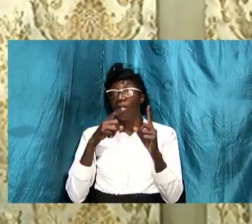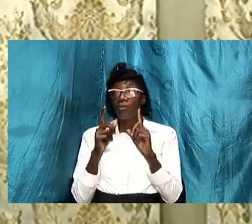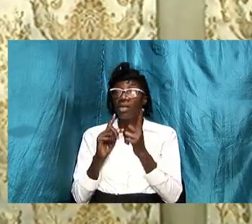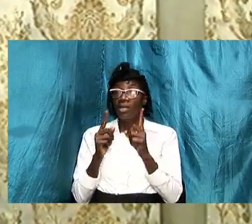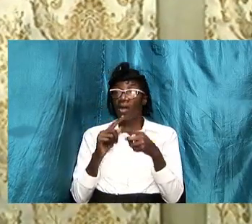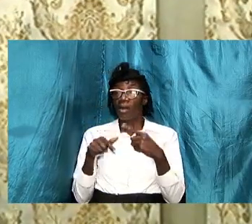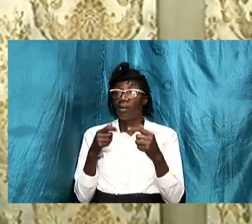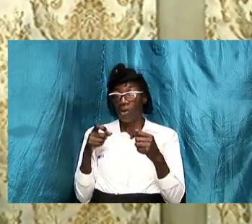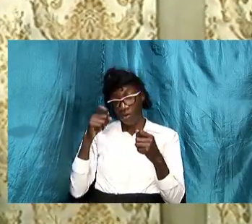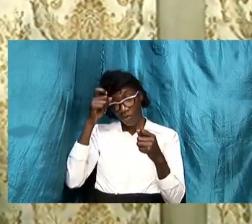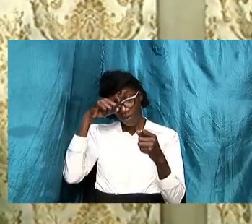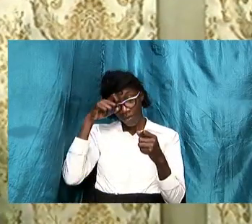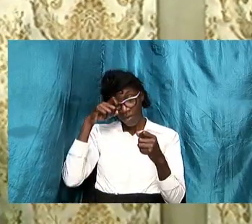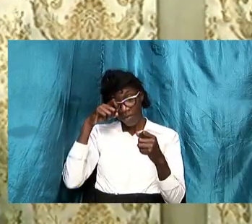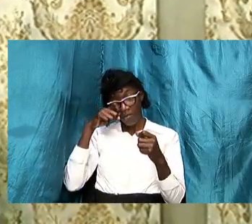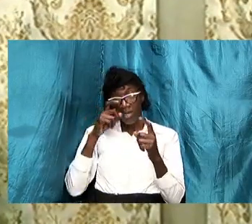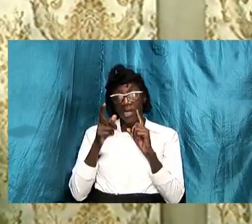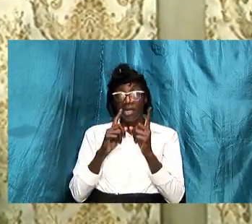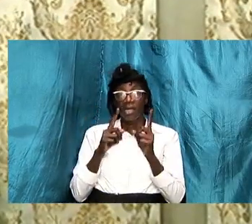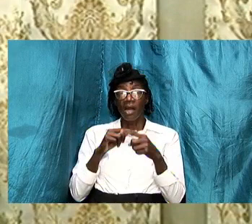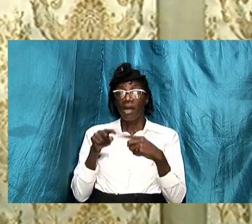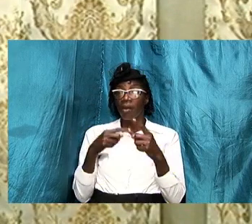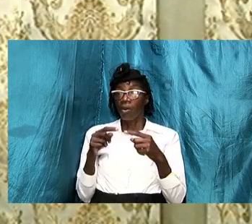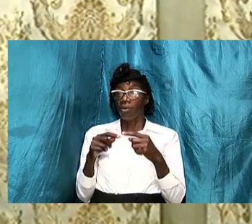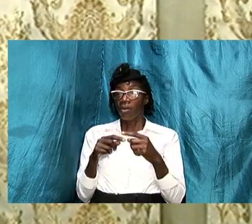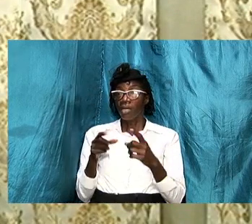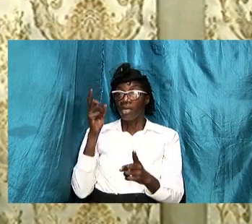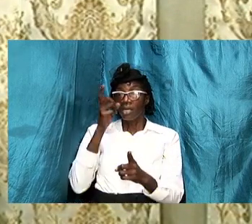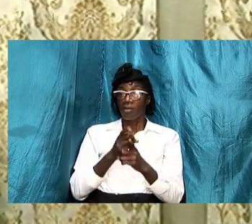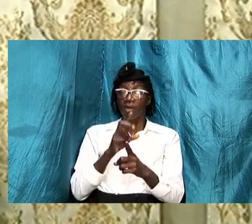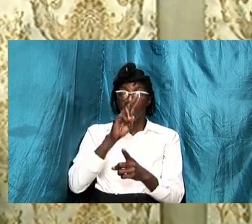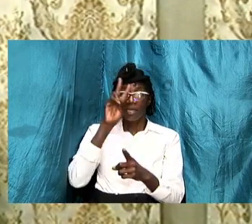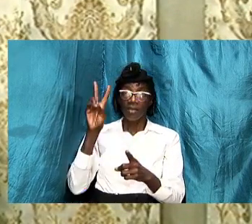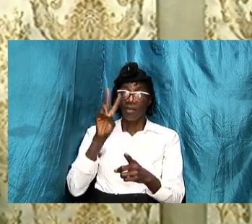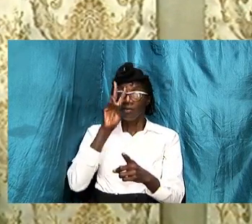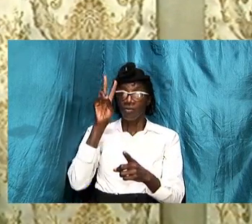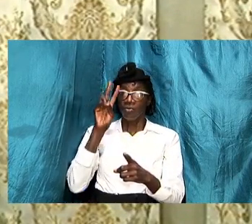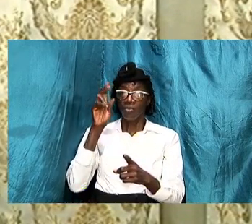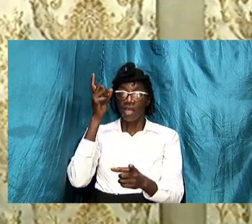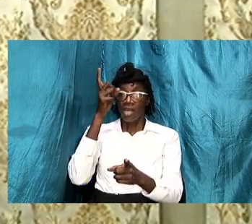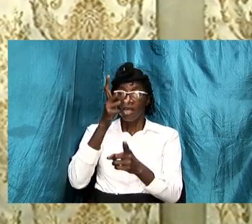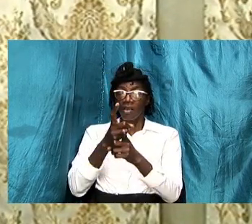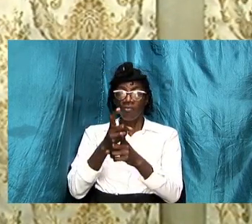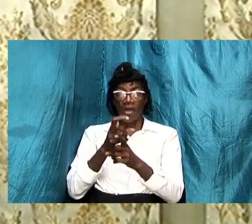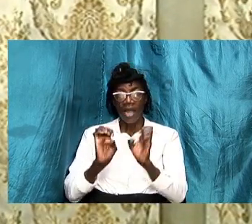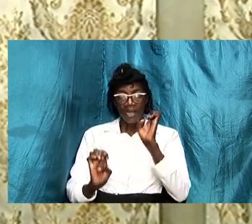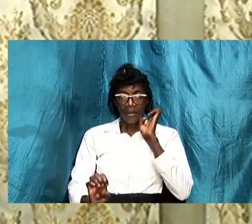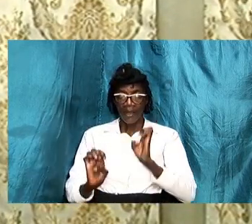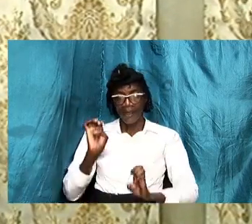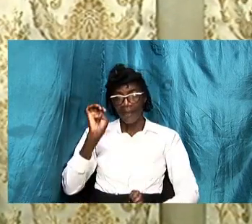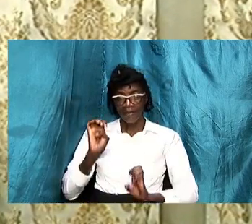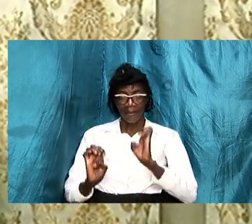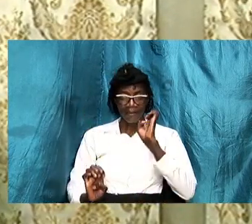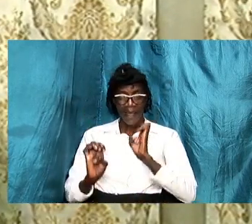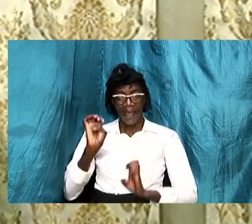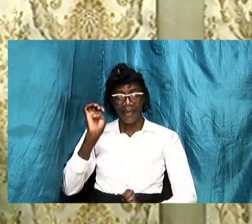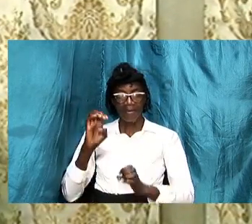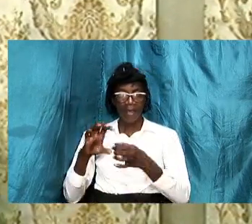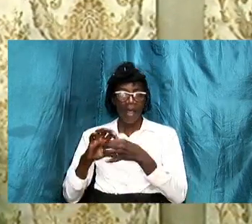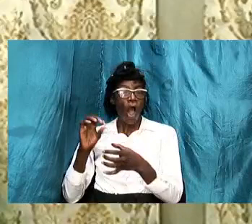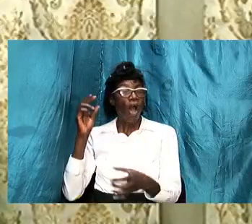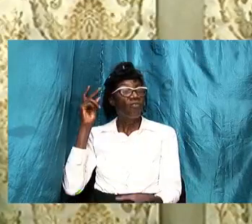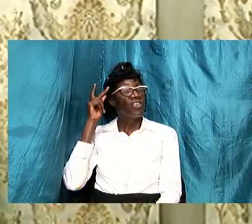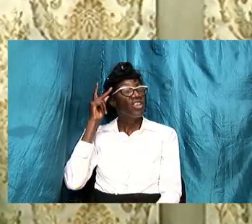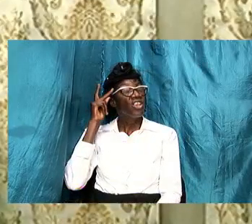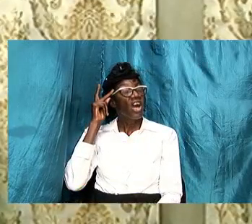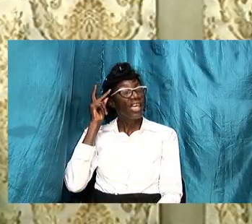about wisdom we are talking about the right use or the right exercise of knowledge